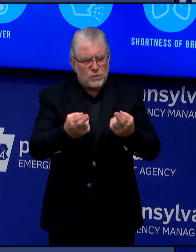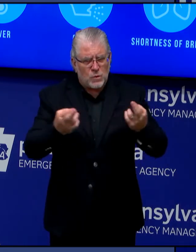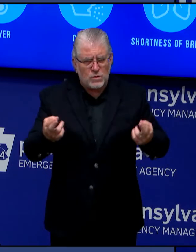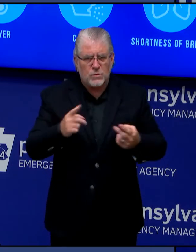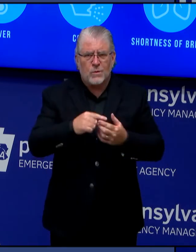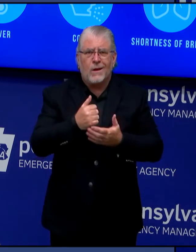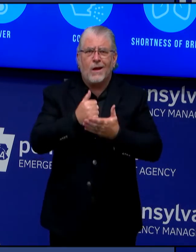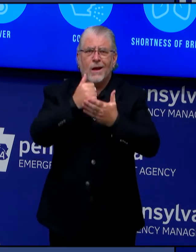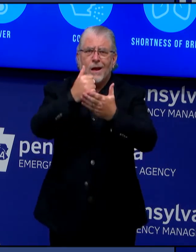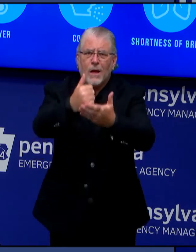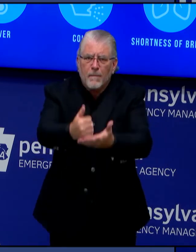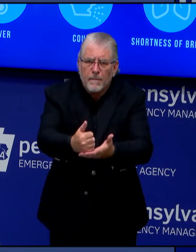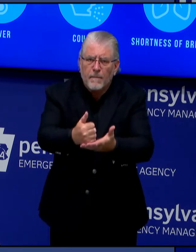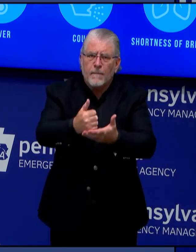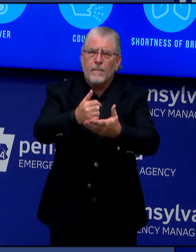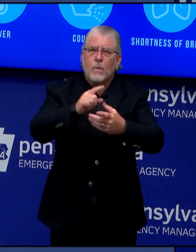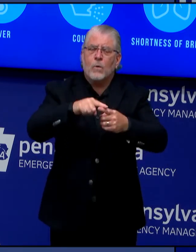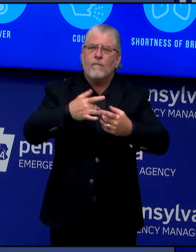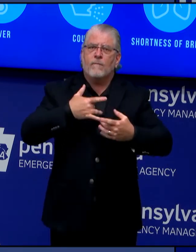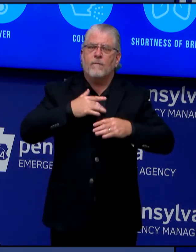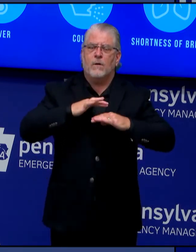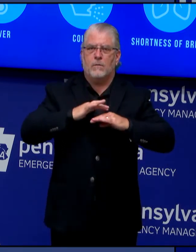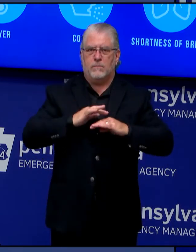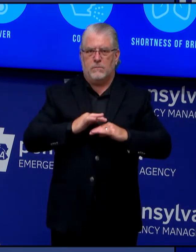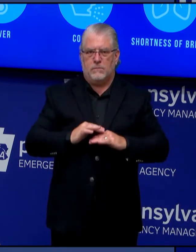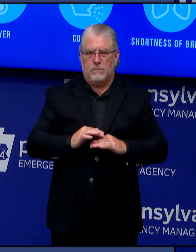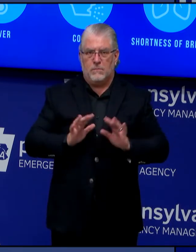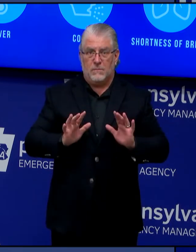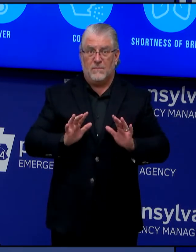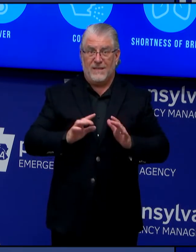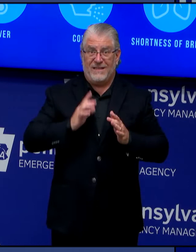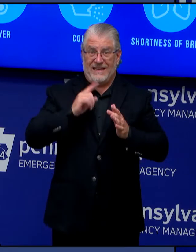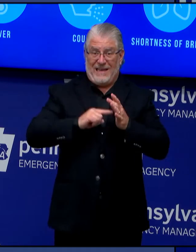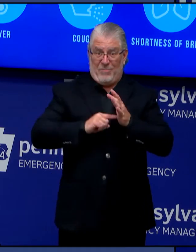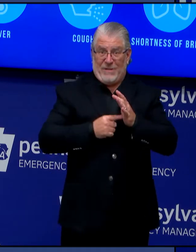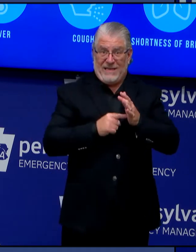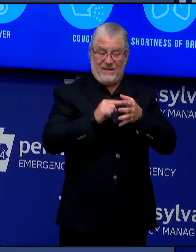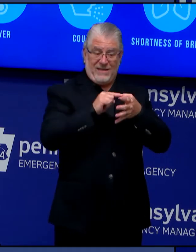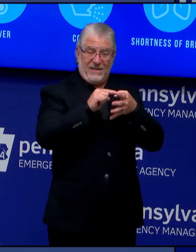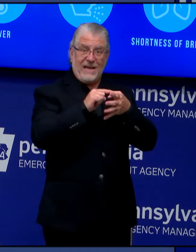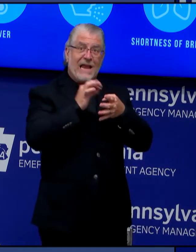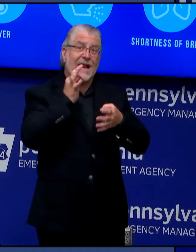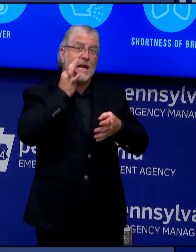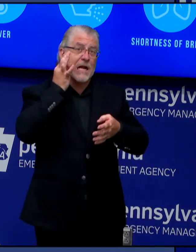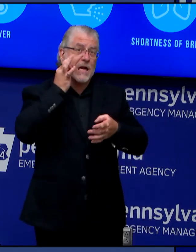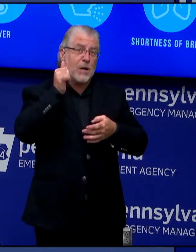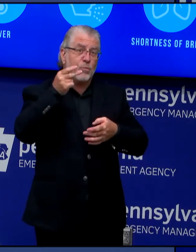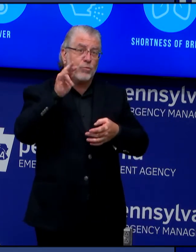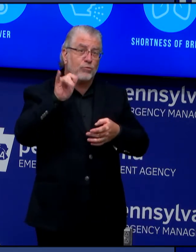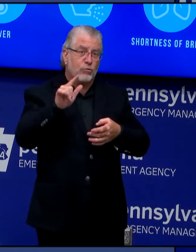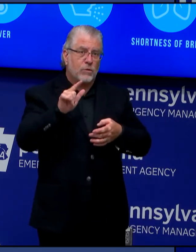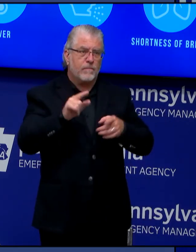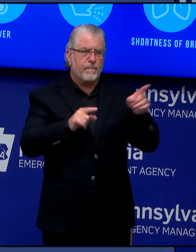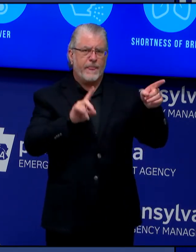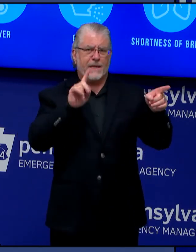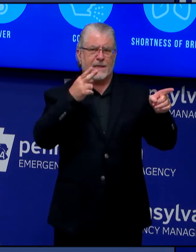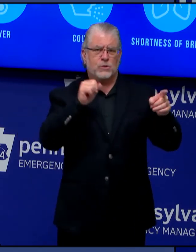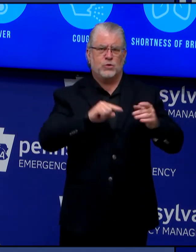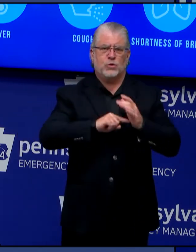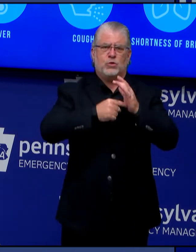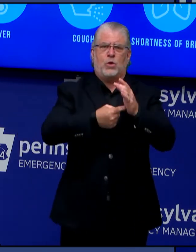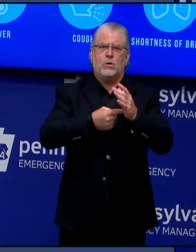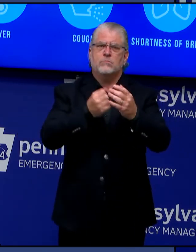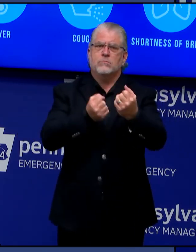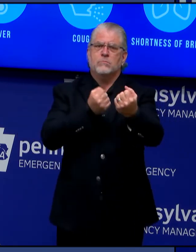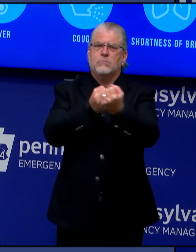these needs. In early April, DHS launched the Support and Referral Helpline, a free resource that